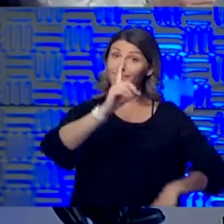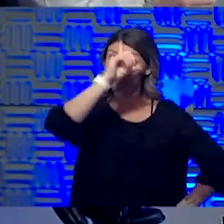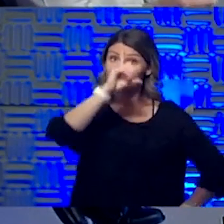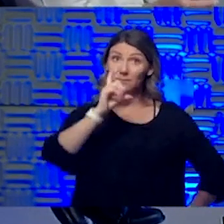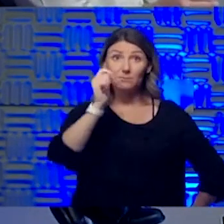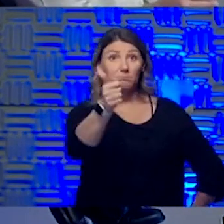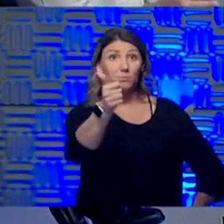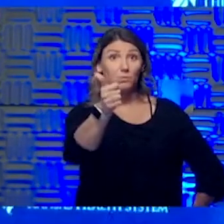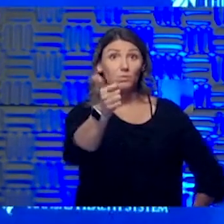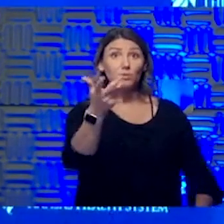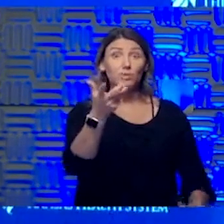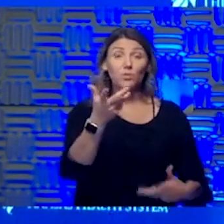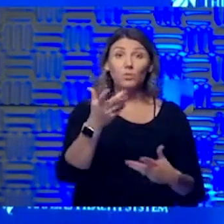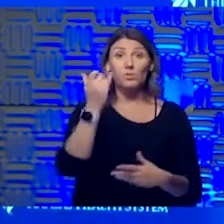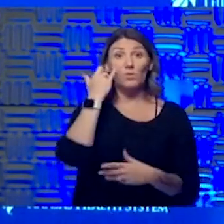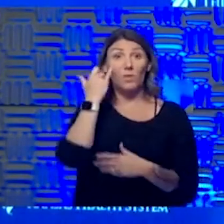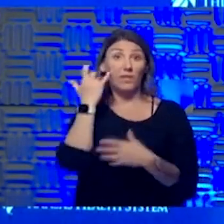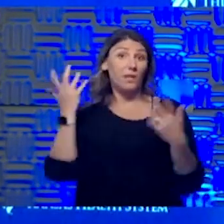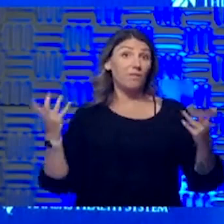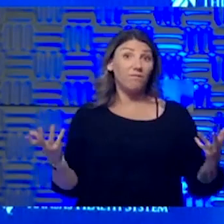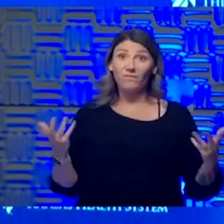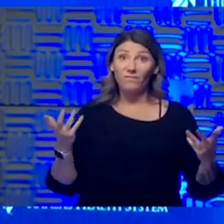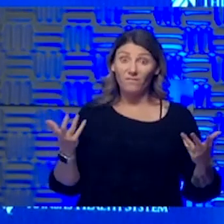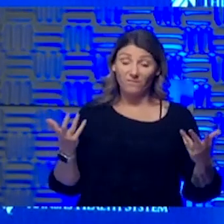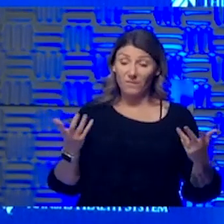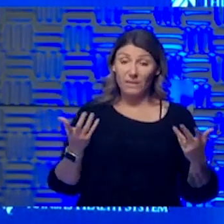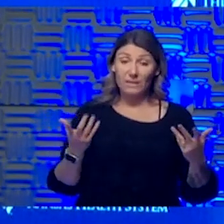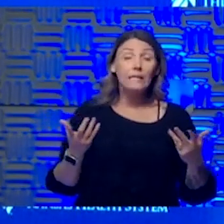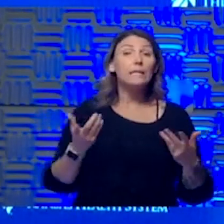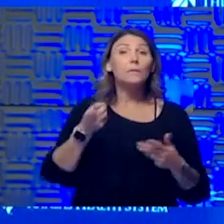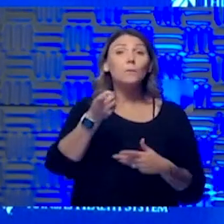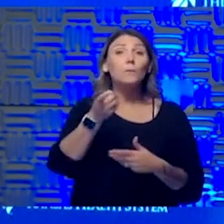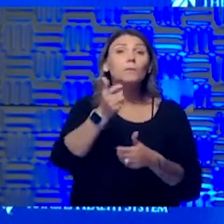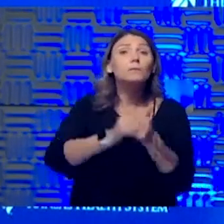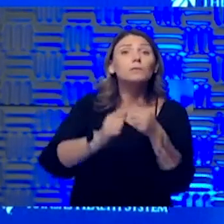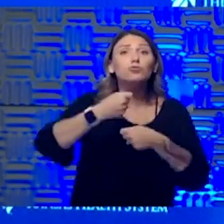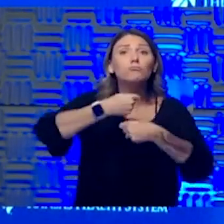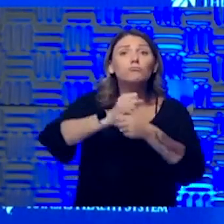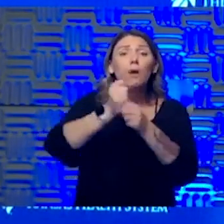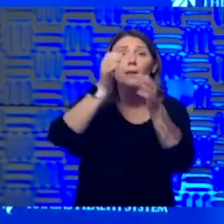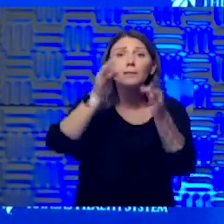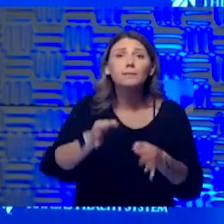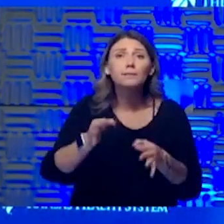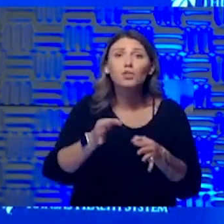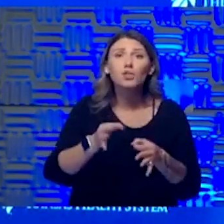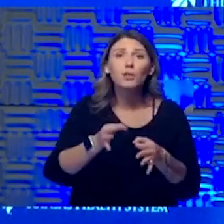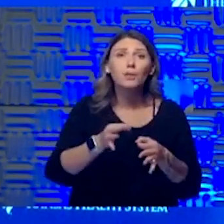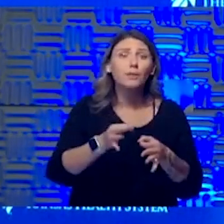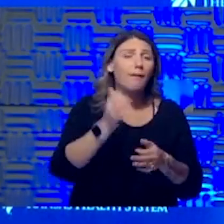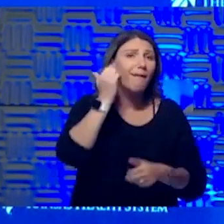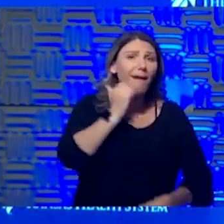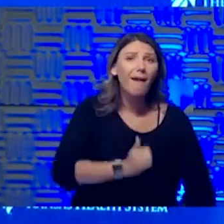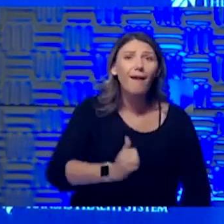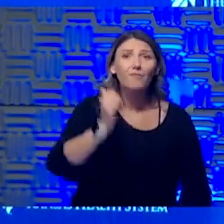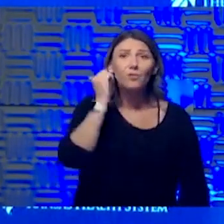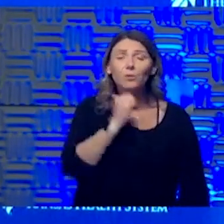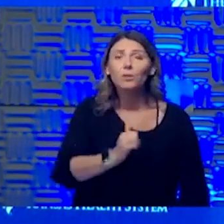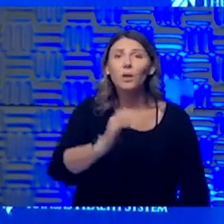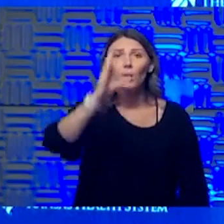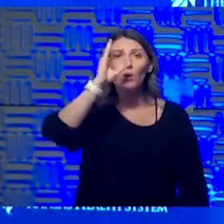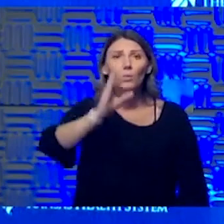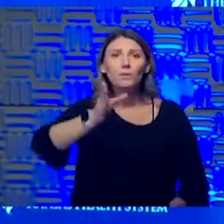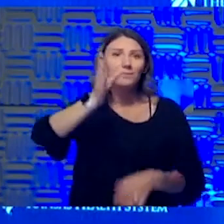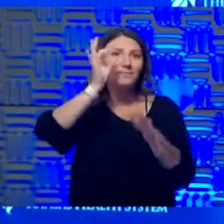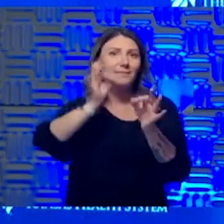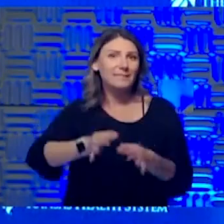this is going to go is a choice that each of us make on a moment to moment basis that will determine the